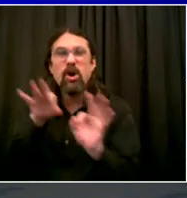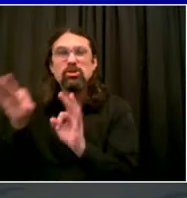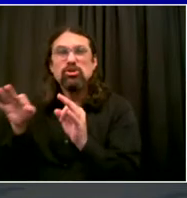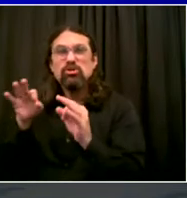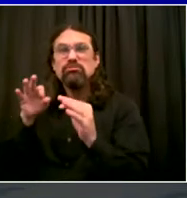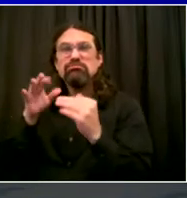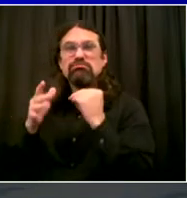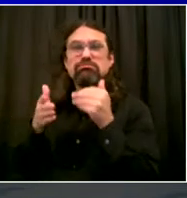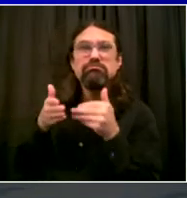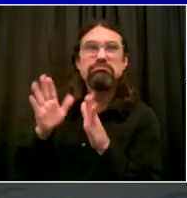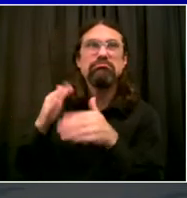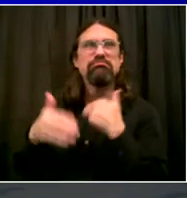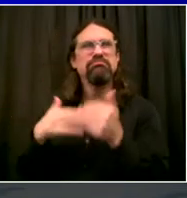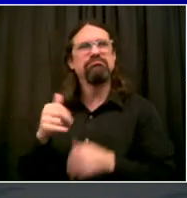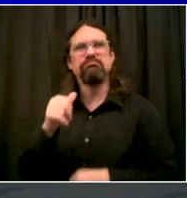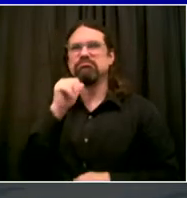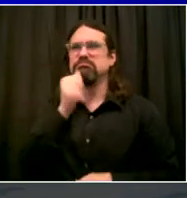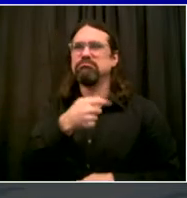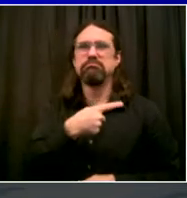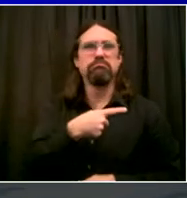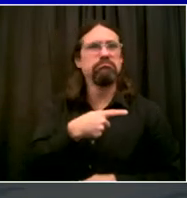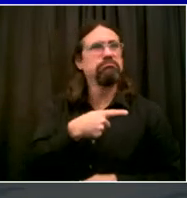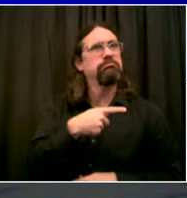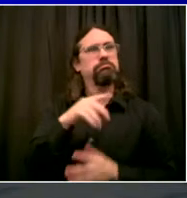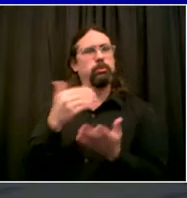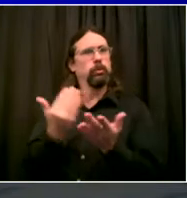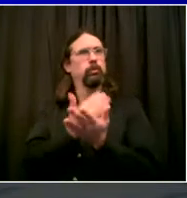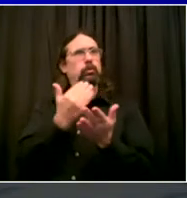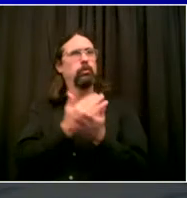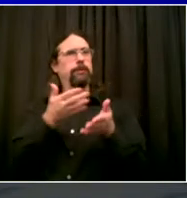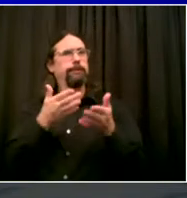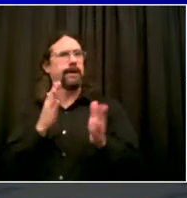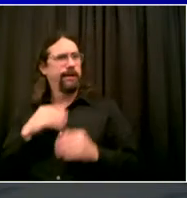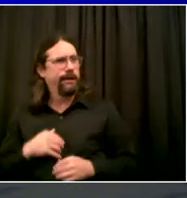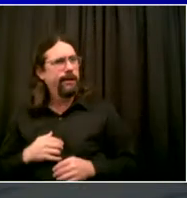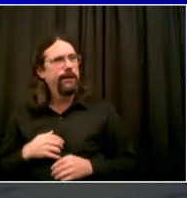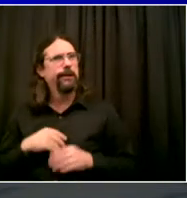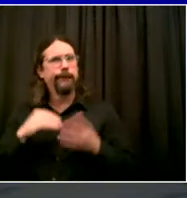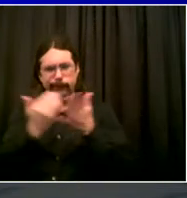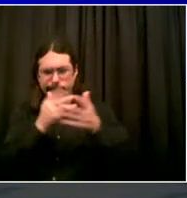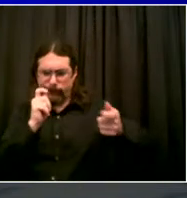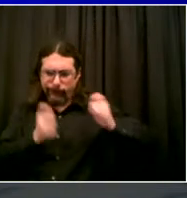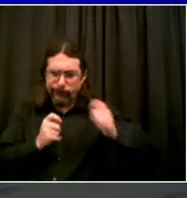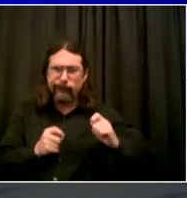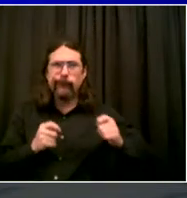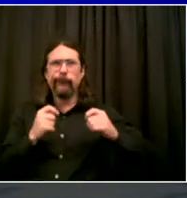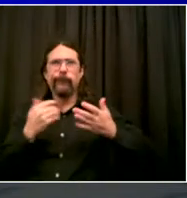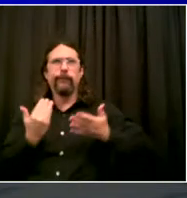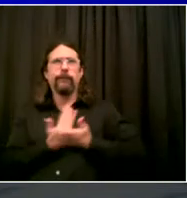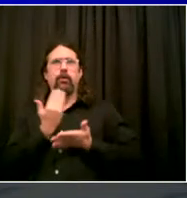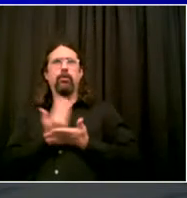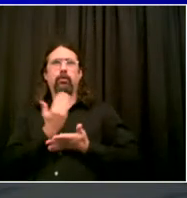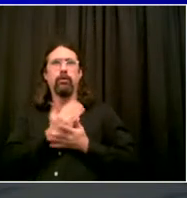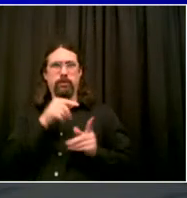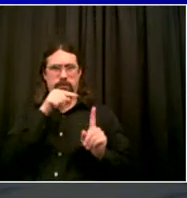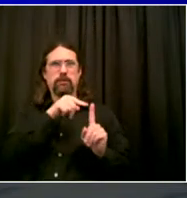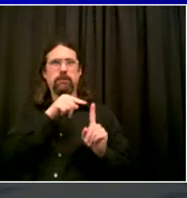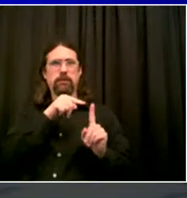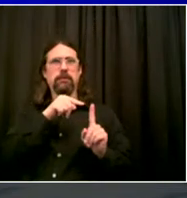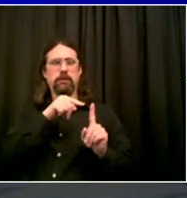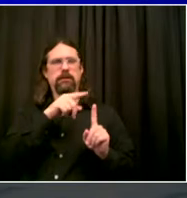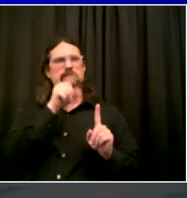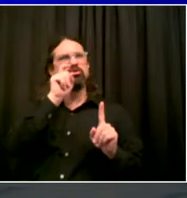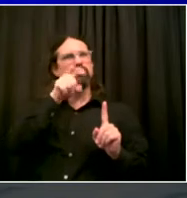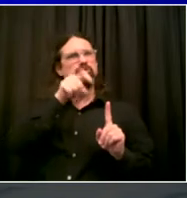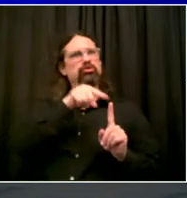for the next election within the constraints of the state constitution. And that could really help us to have better elections in New